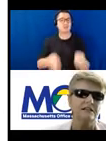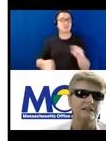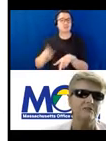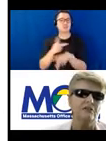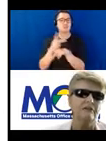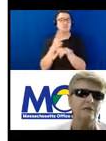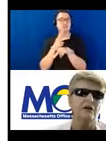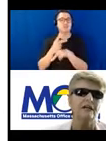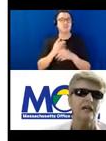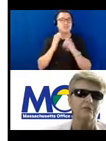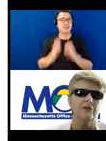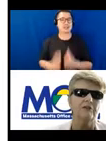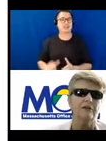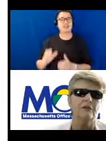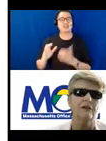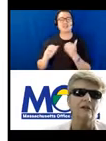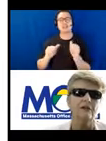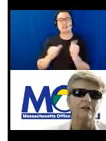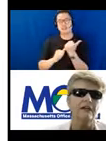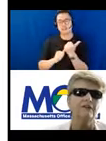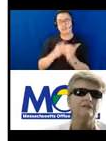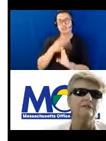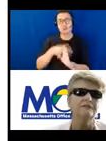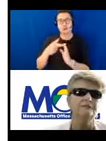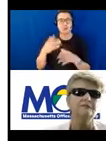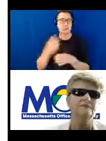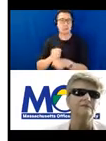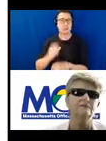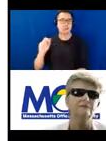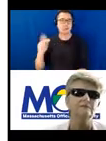Assistance Program, or CAP program. Thank you.